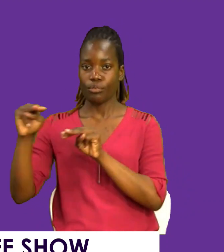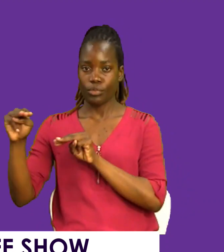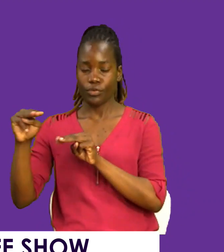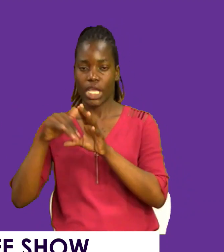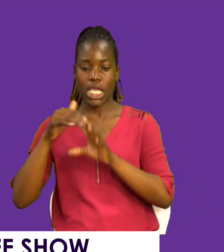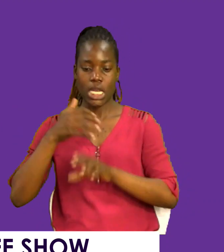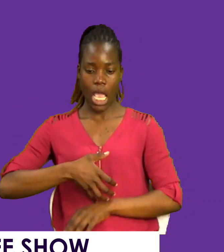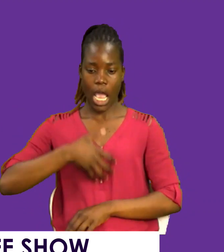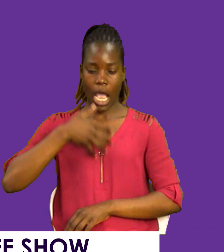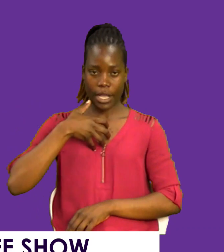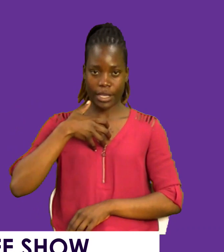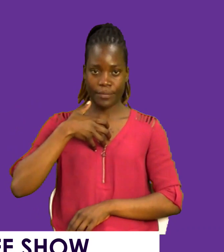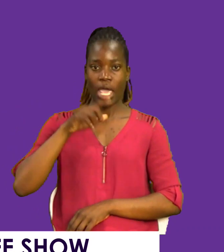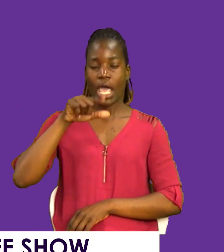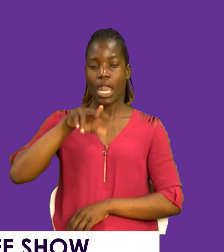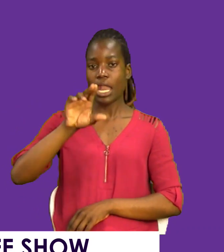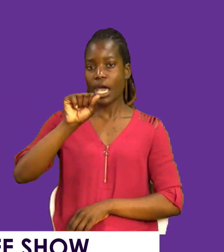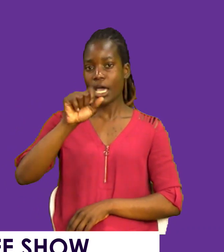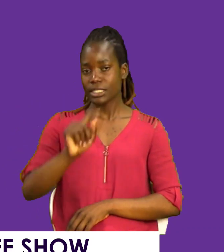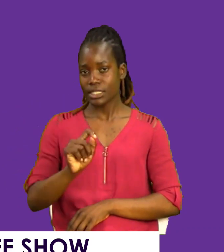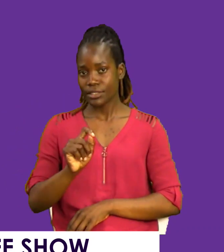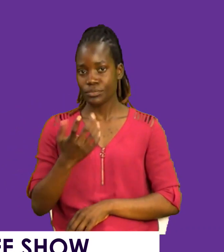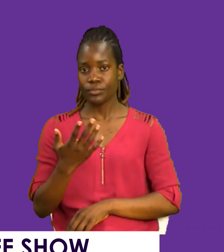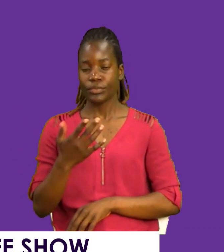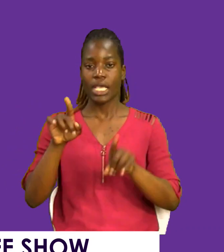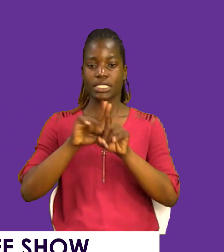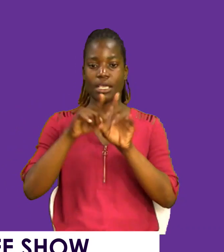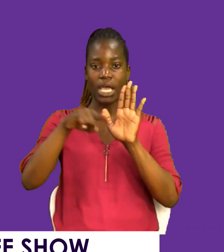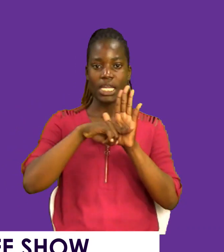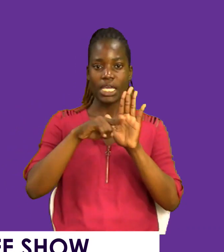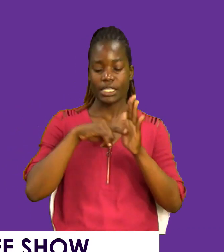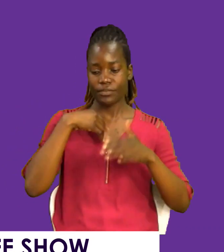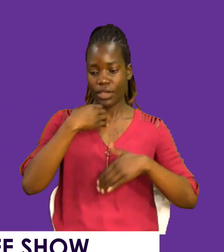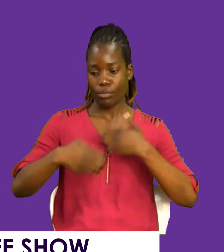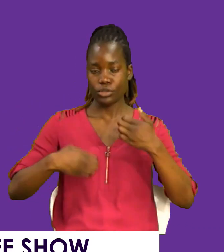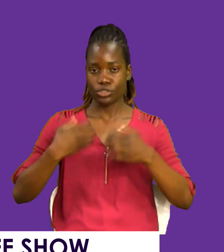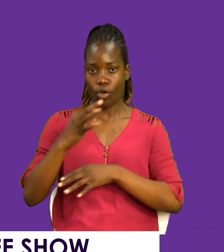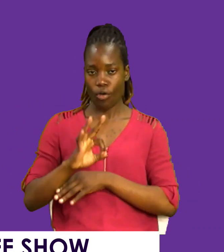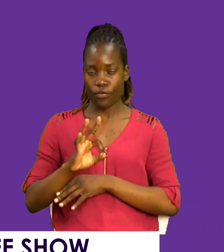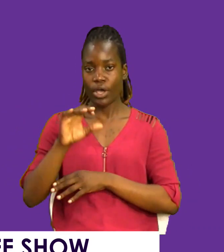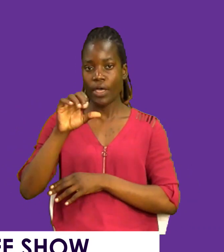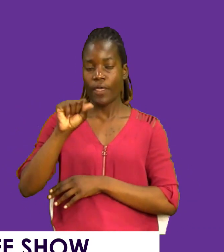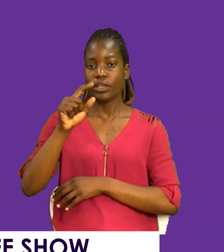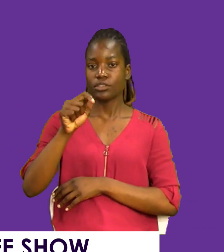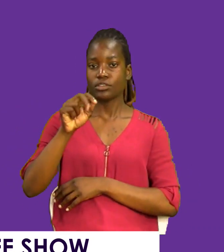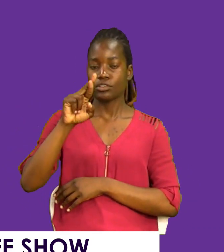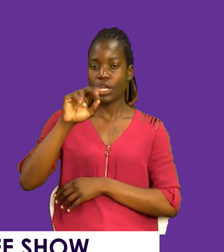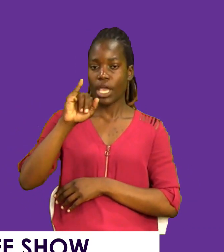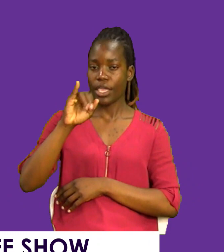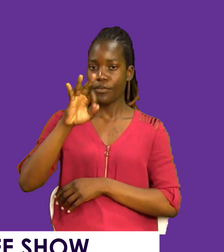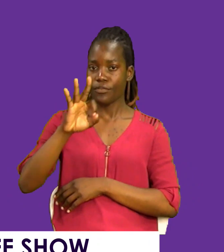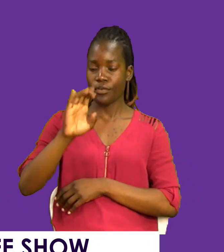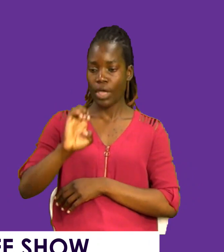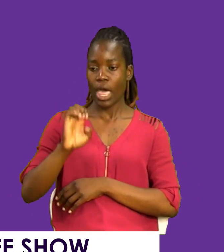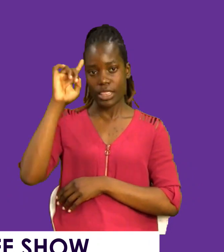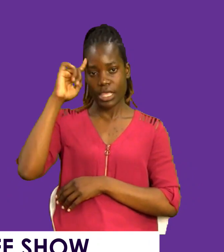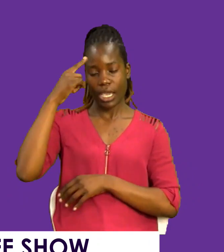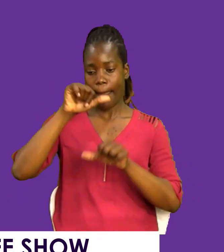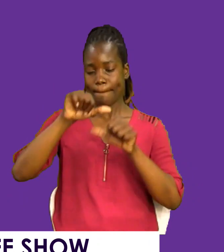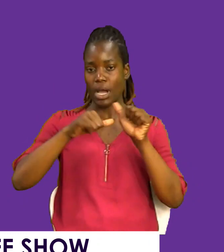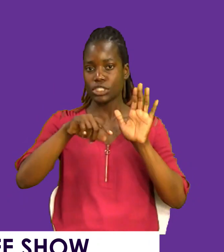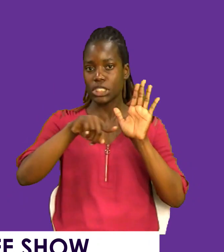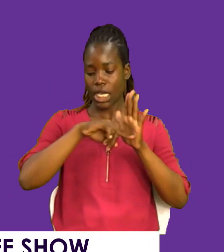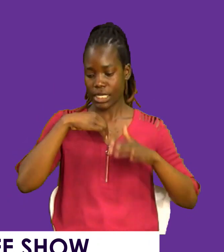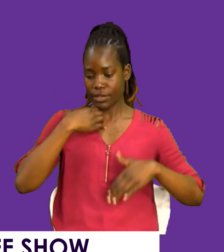anger or lusts, after you've moved into a negative emotion of strife or something, think of a negative emotion.